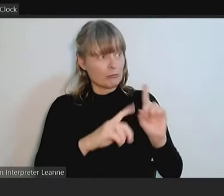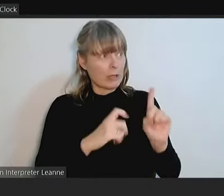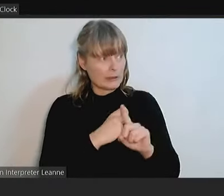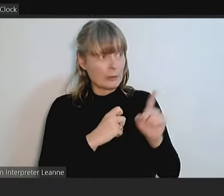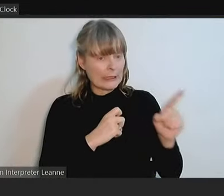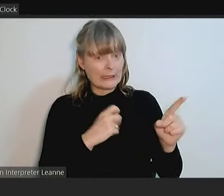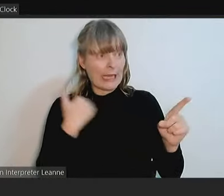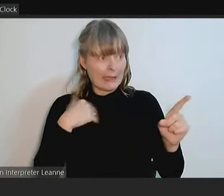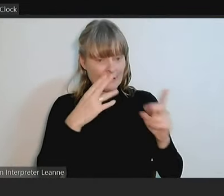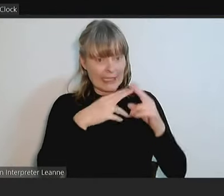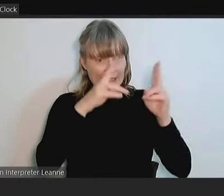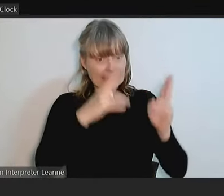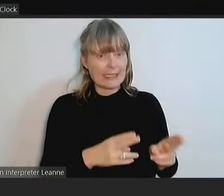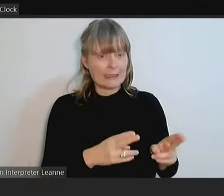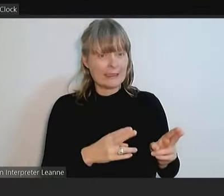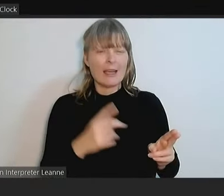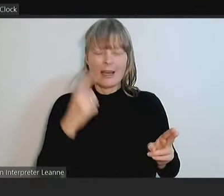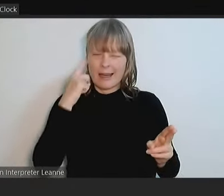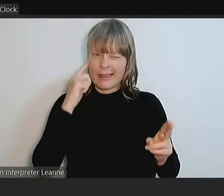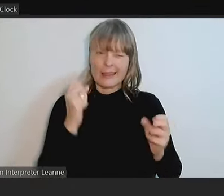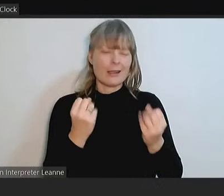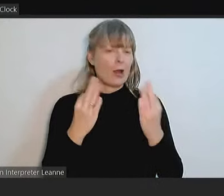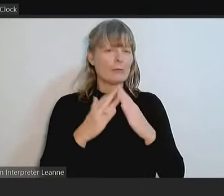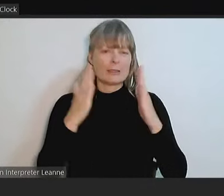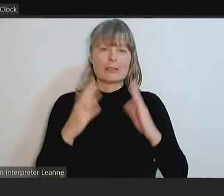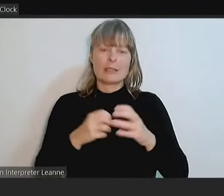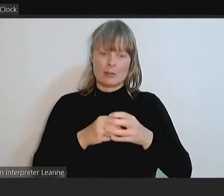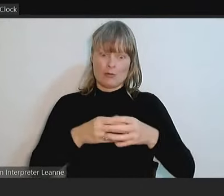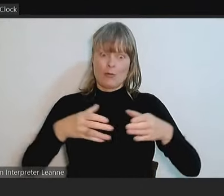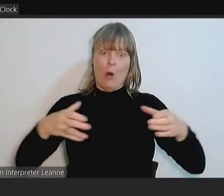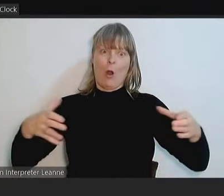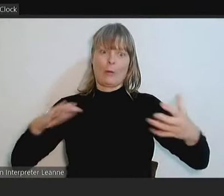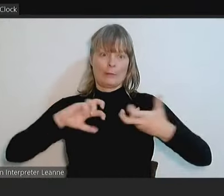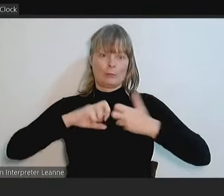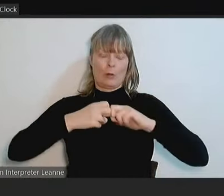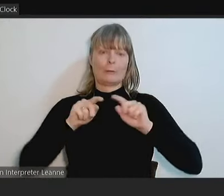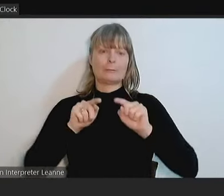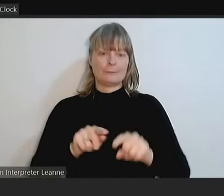homelessness is a growing problem. I'll end it there. Thank you.